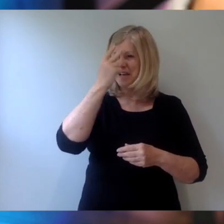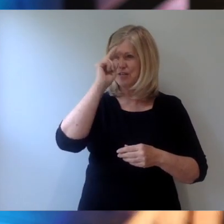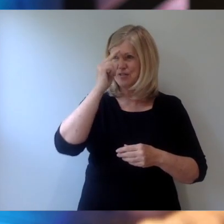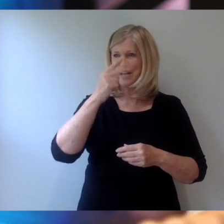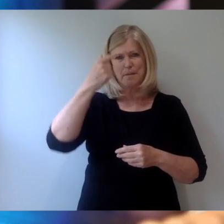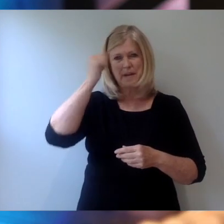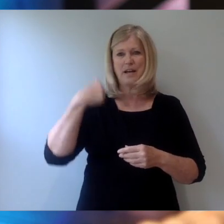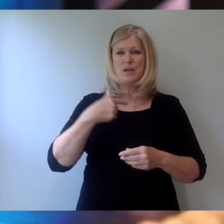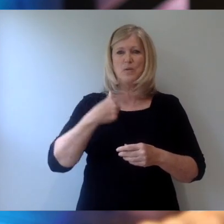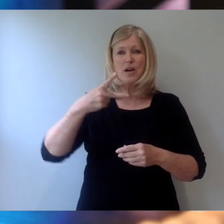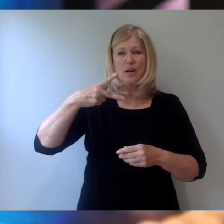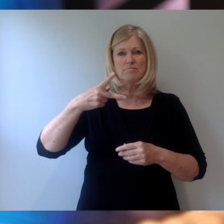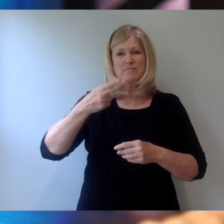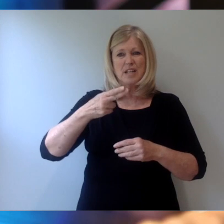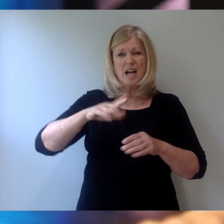we're cut off.